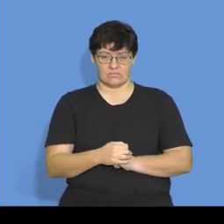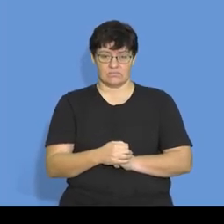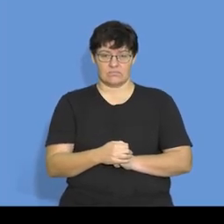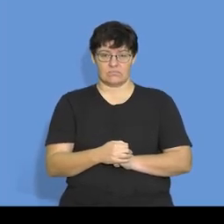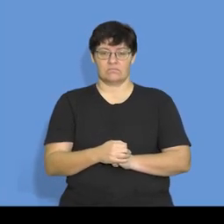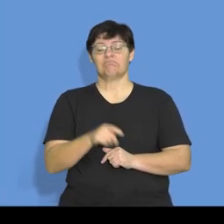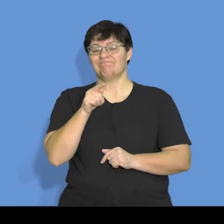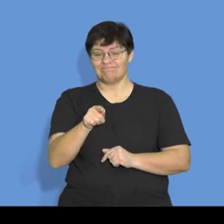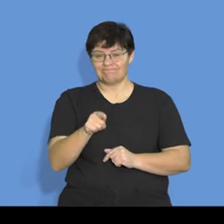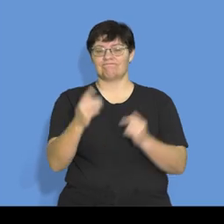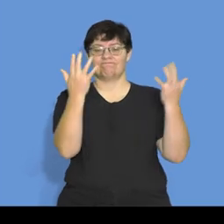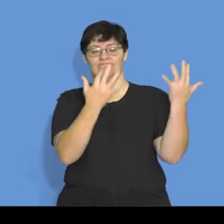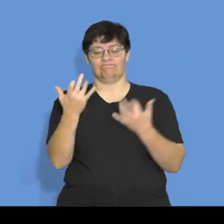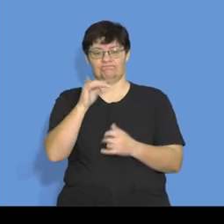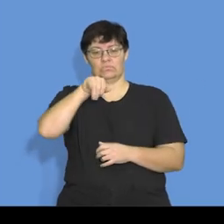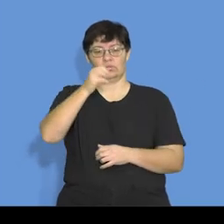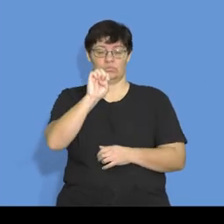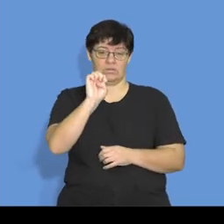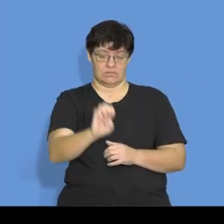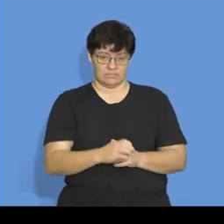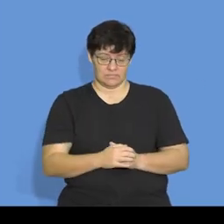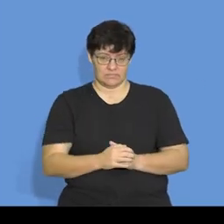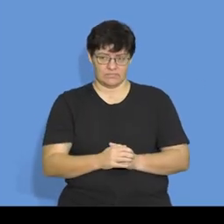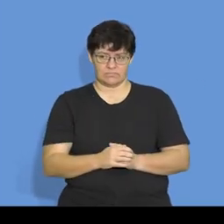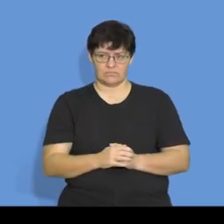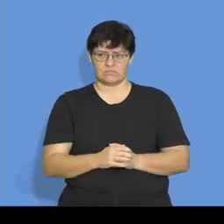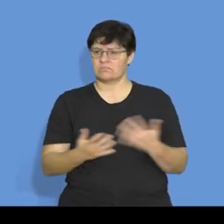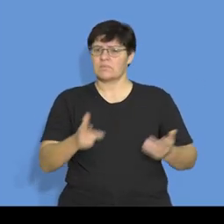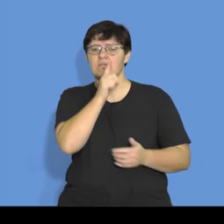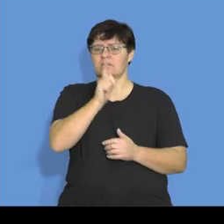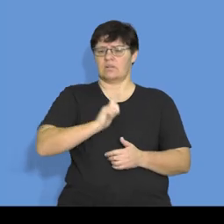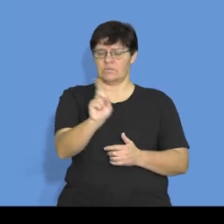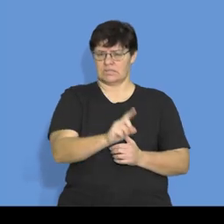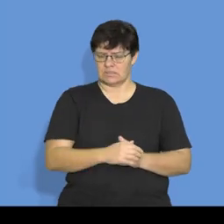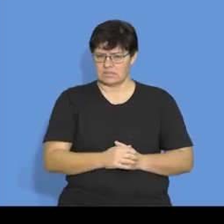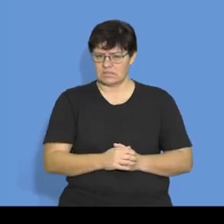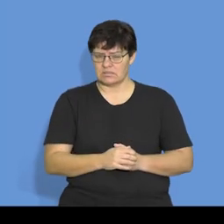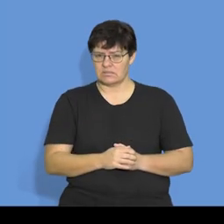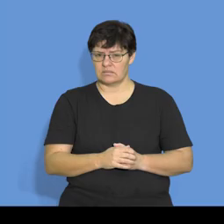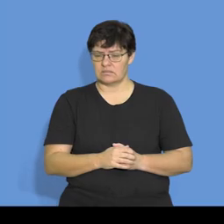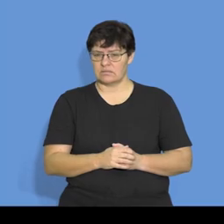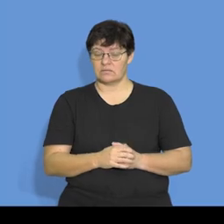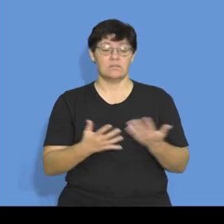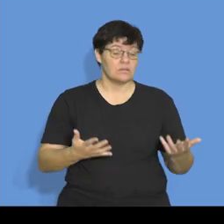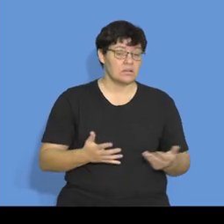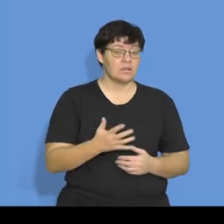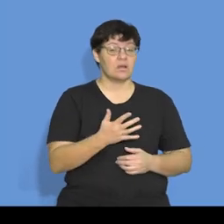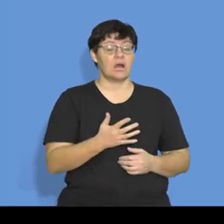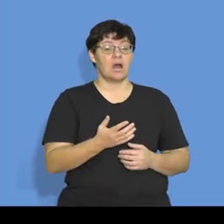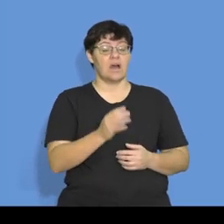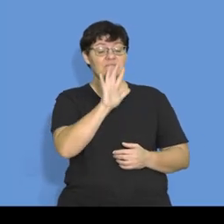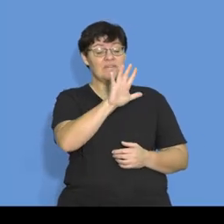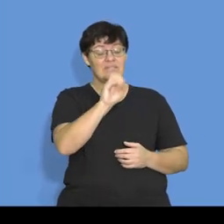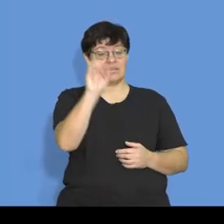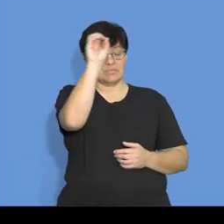figure for June. What am I told? I'm told that 50% will pay